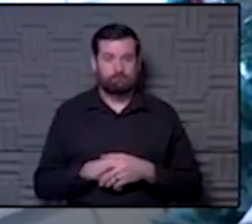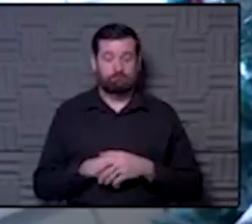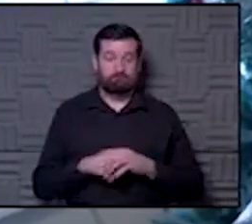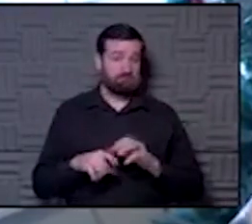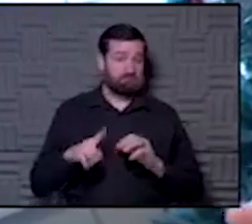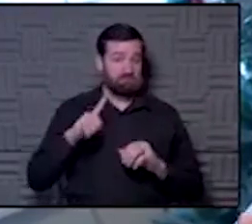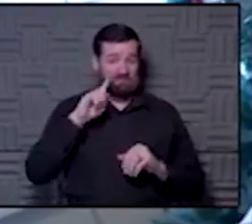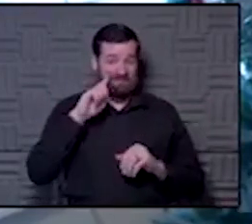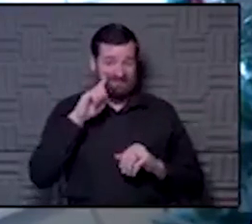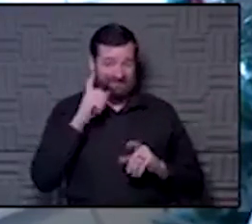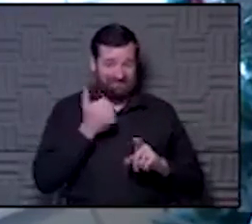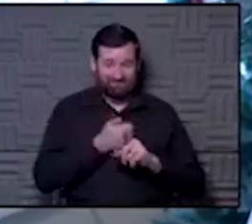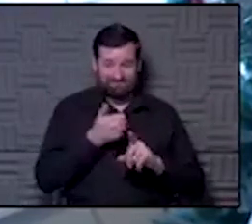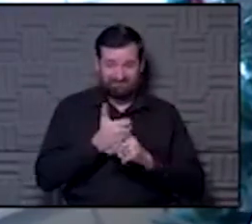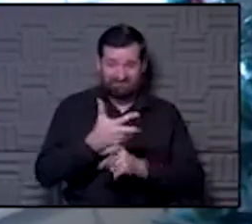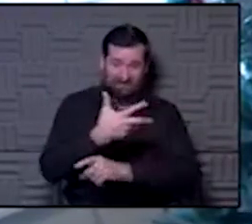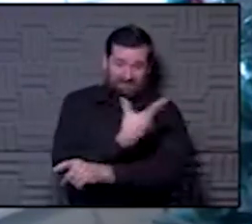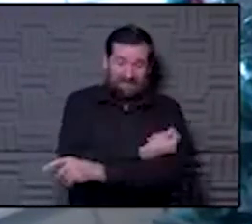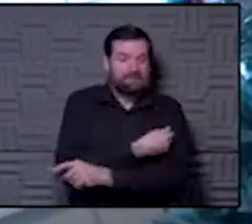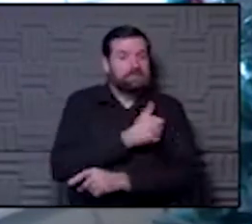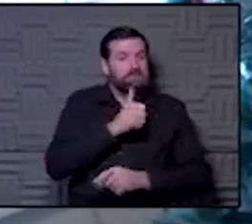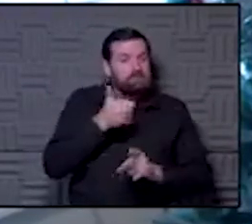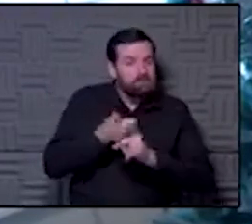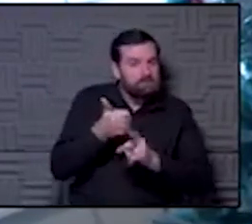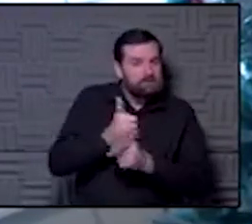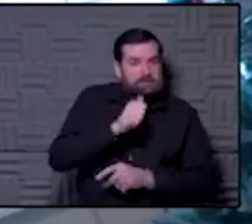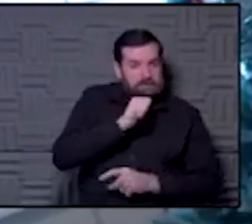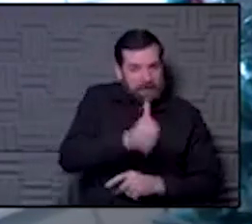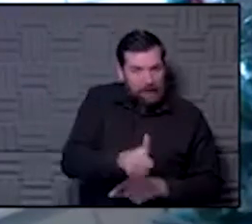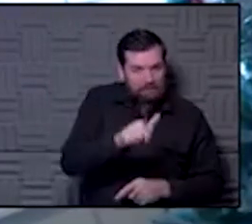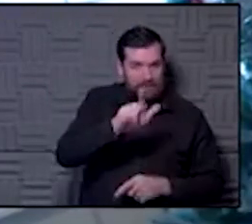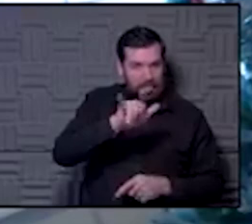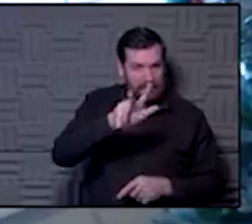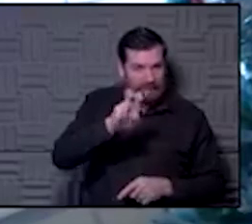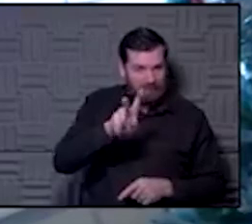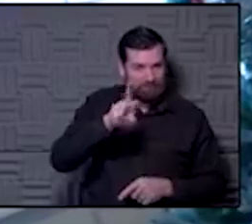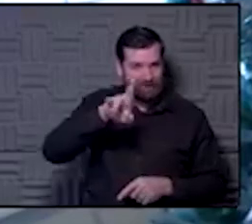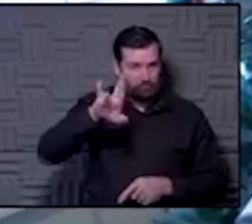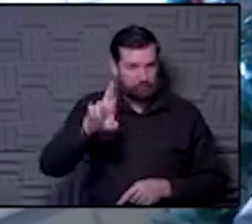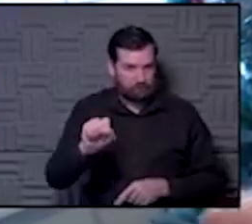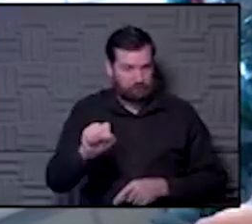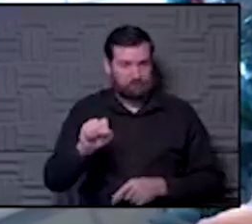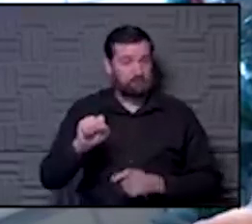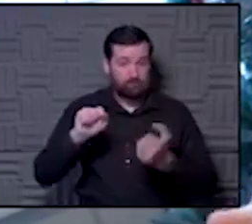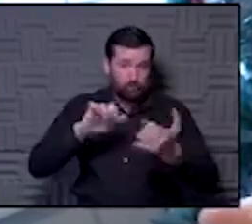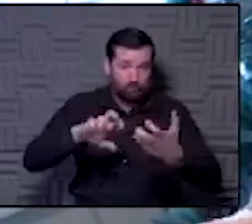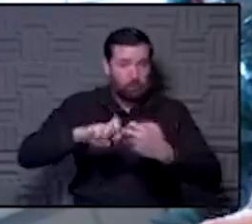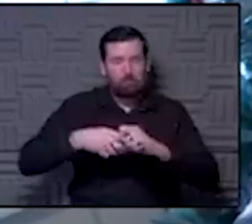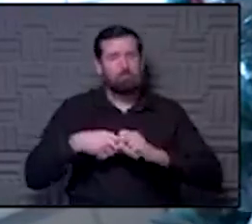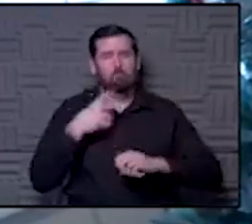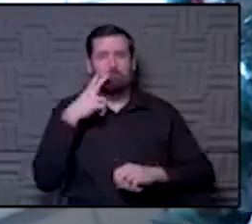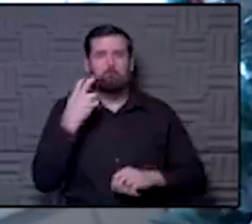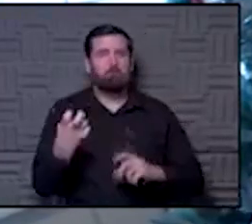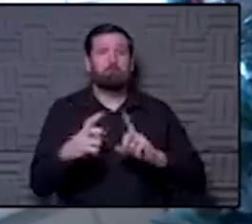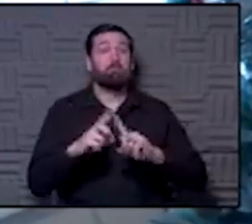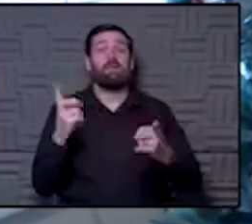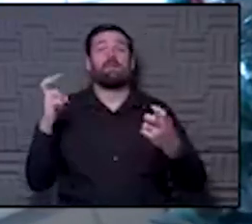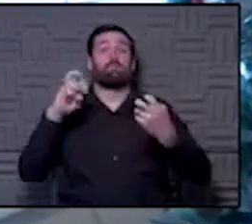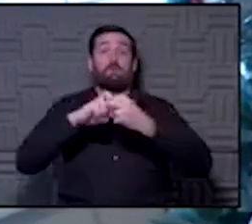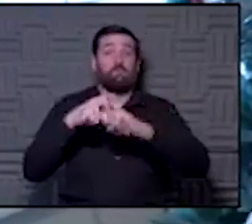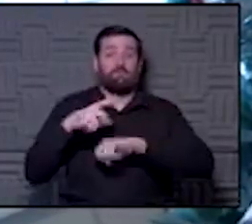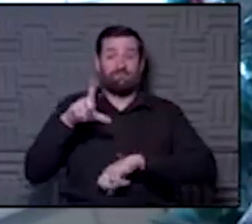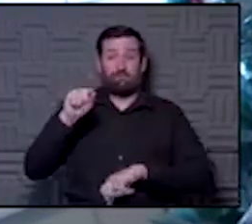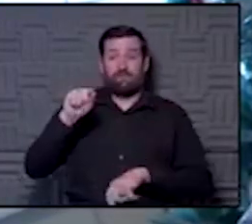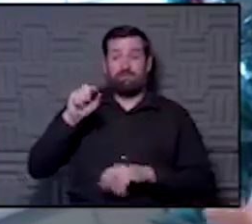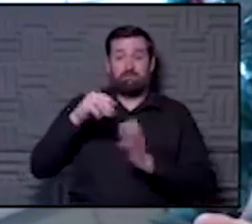vaccine that's not a live virus would cause problems during pregnancy. The real problem we have out of those 20 million health care